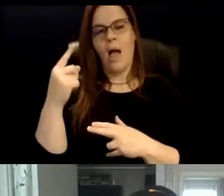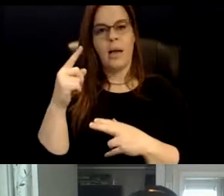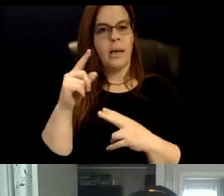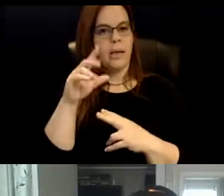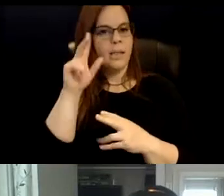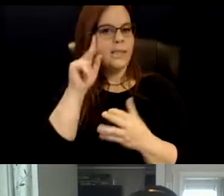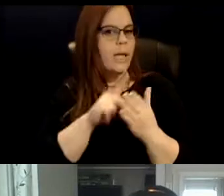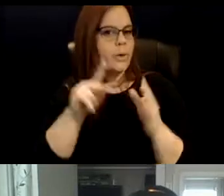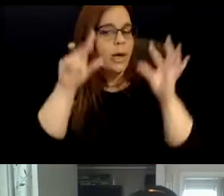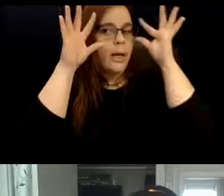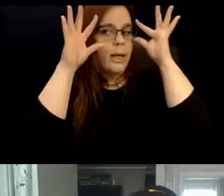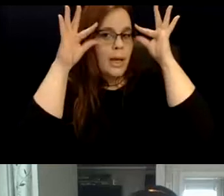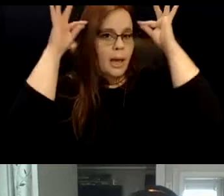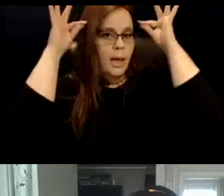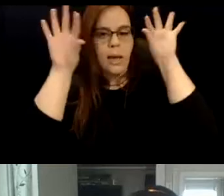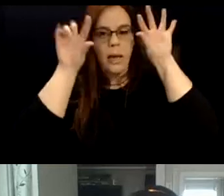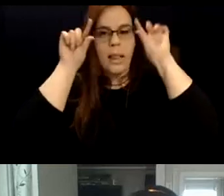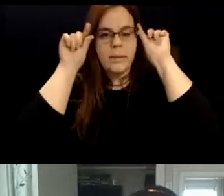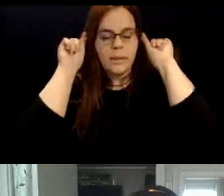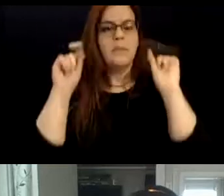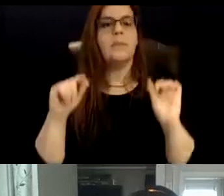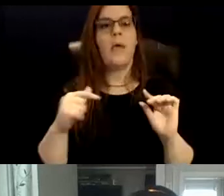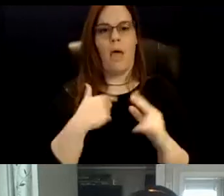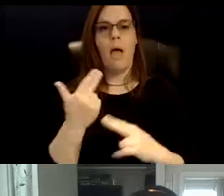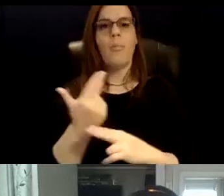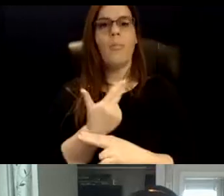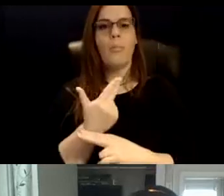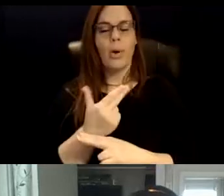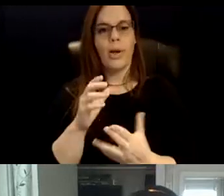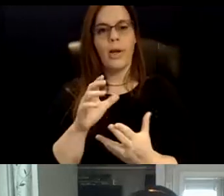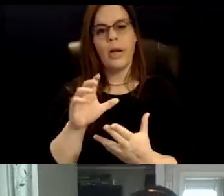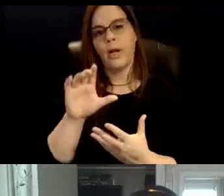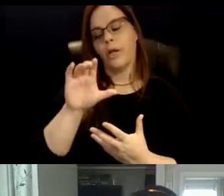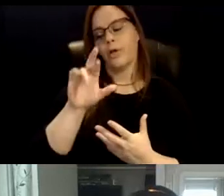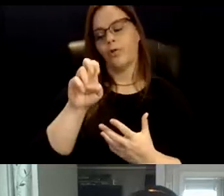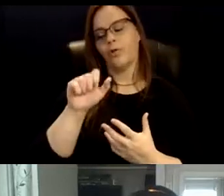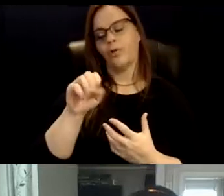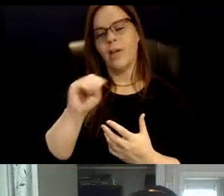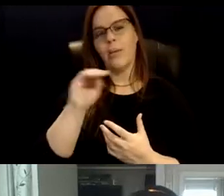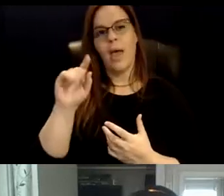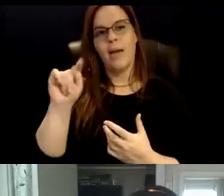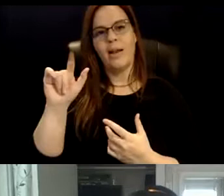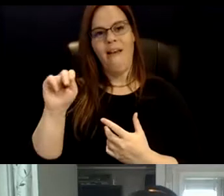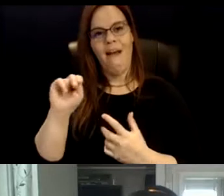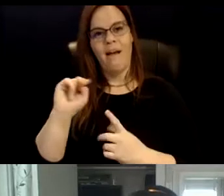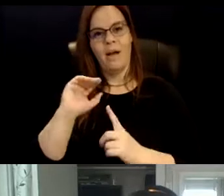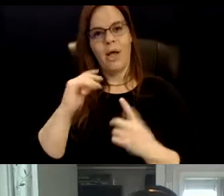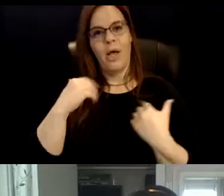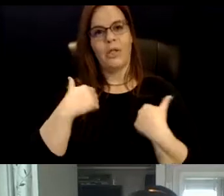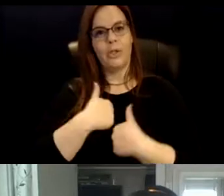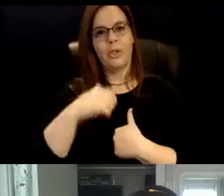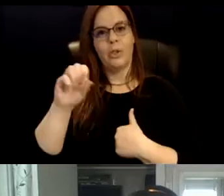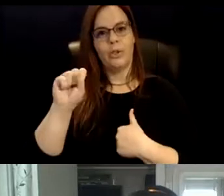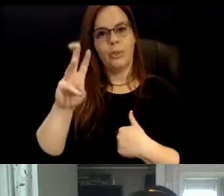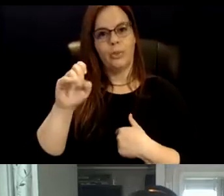I am wearing a cream and tan sweater over a black